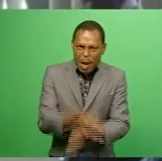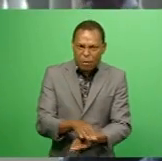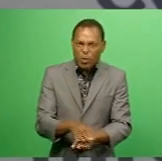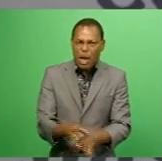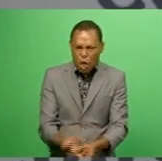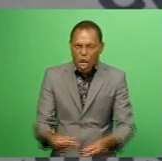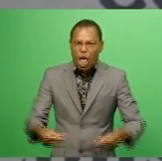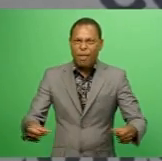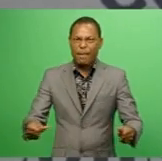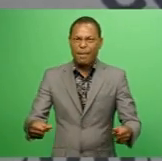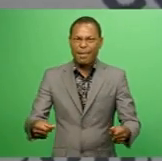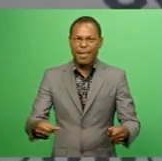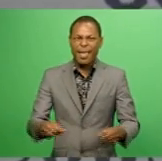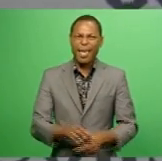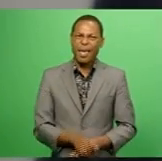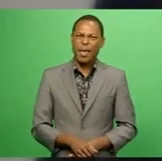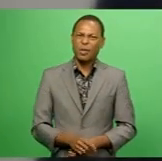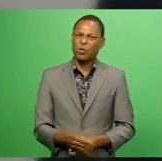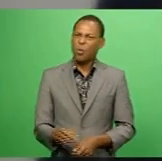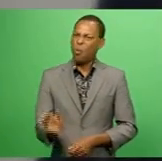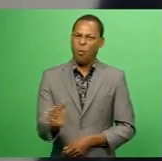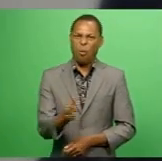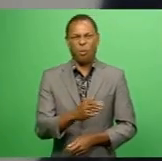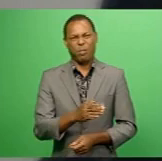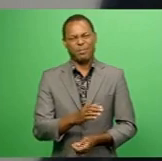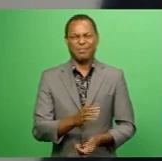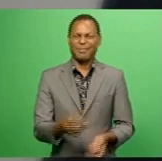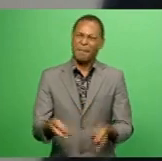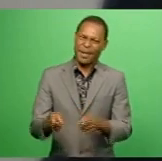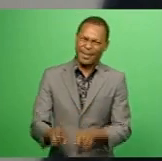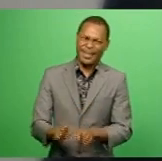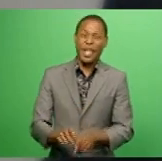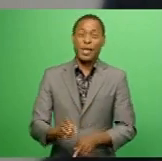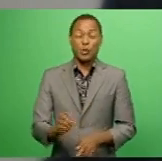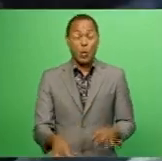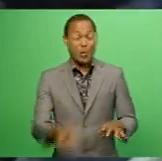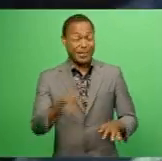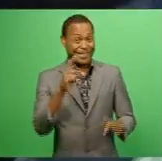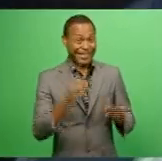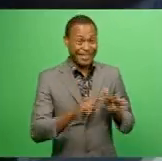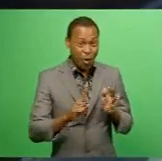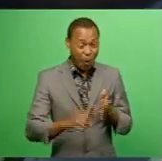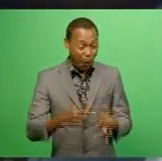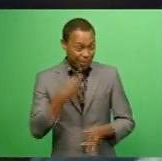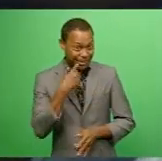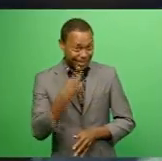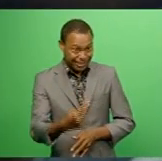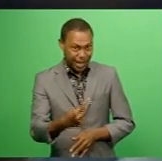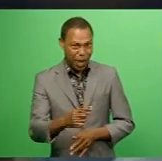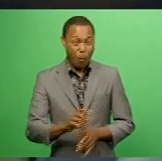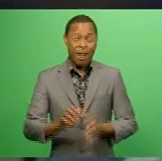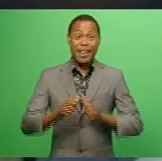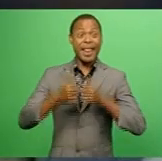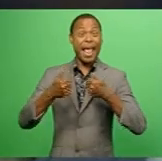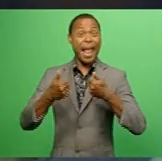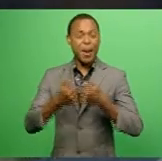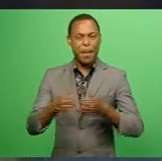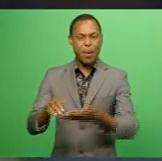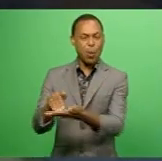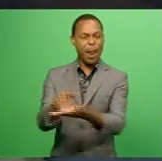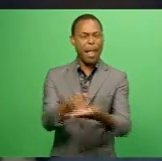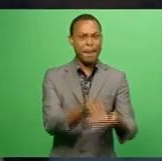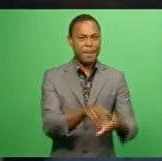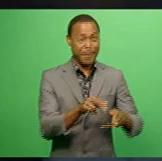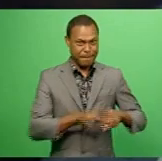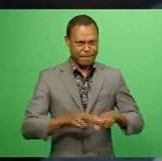I am gone, you are gone. Consumer Council of Fiji Chief Executive Sima Shandil says the agreement will help Fiji in the work towards